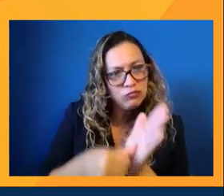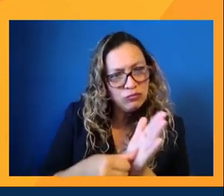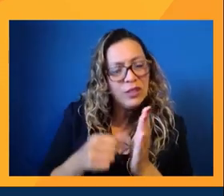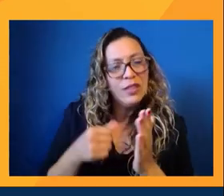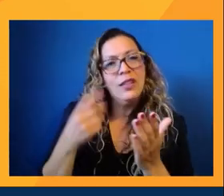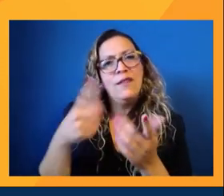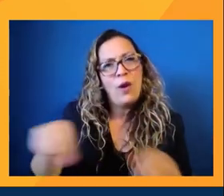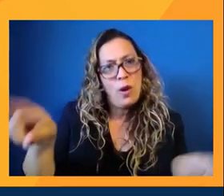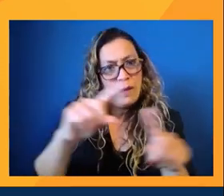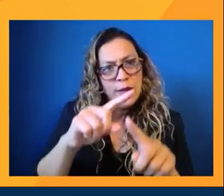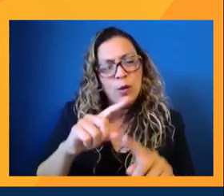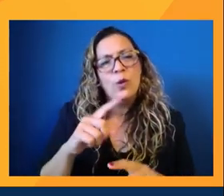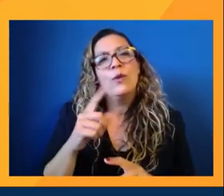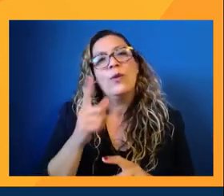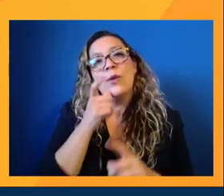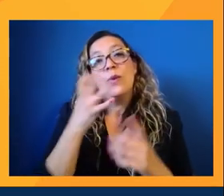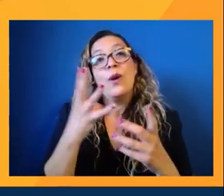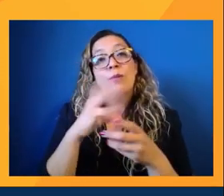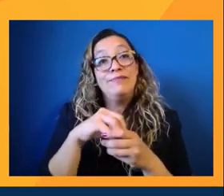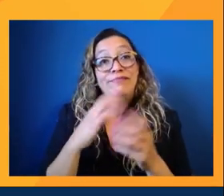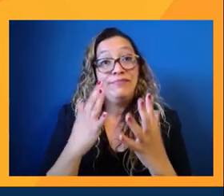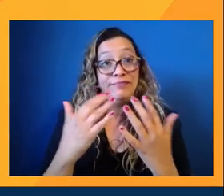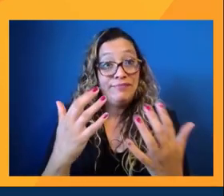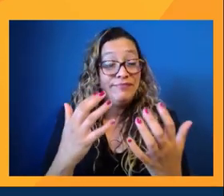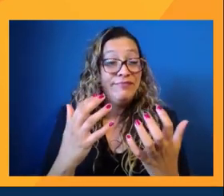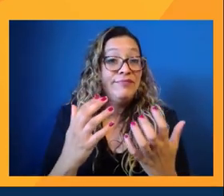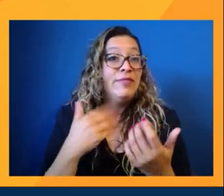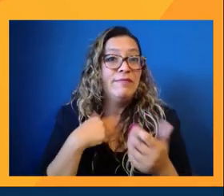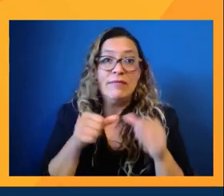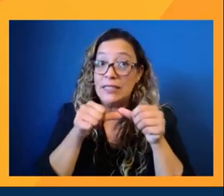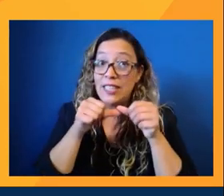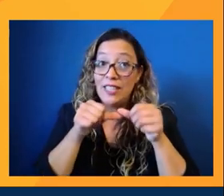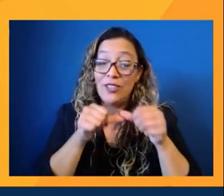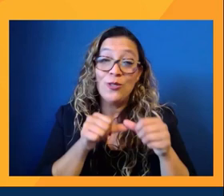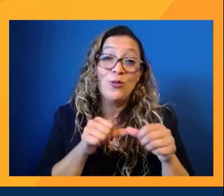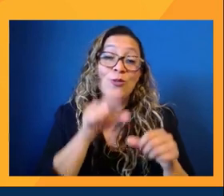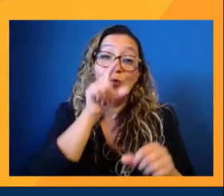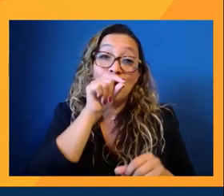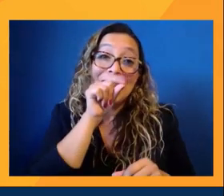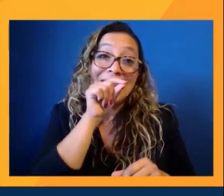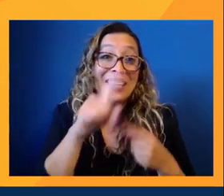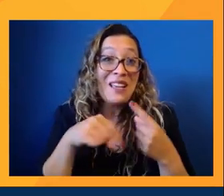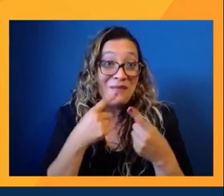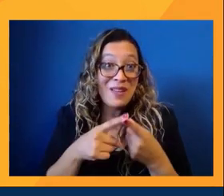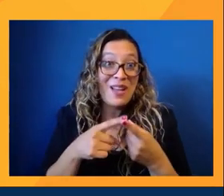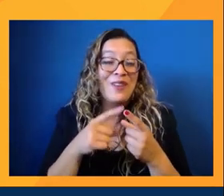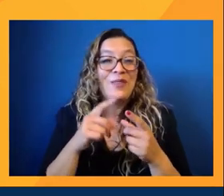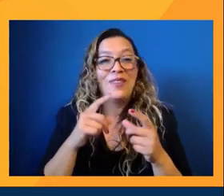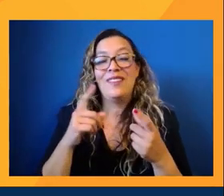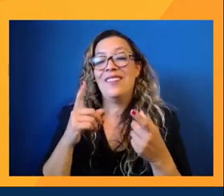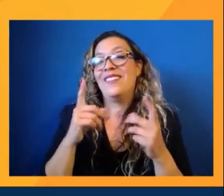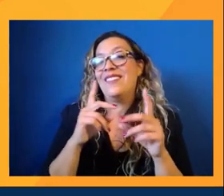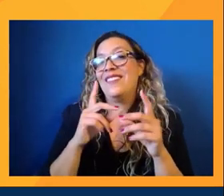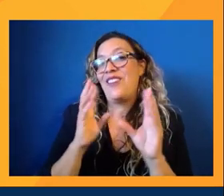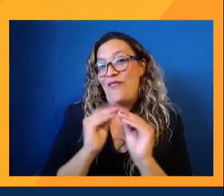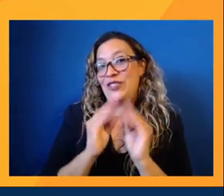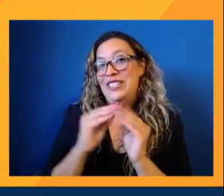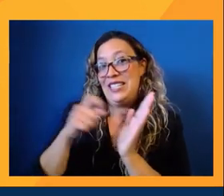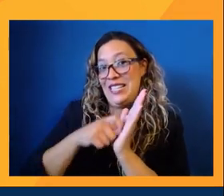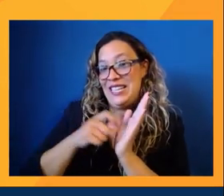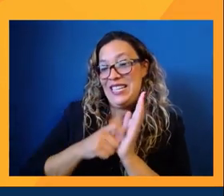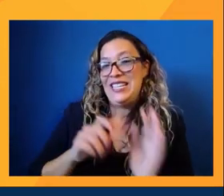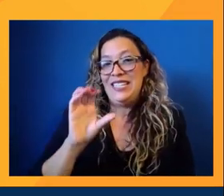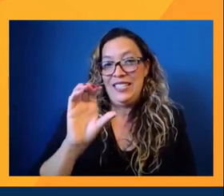you guys. Um, we want you to keep tweeting about the conference. Okay. I'm going to give you the hashtag. You might have to write it down. C